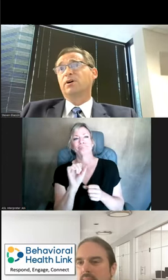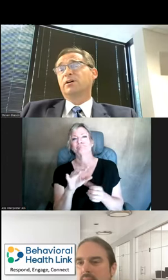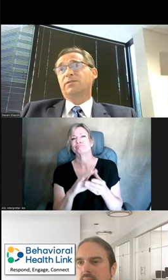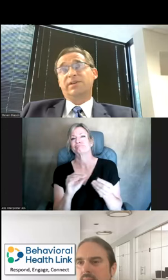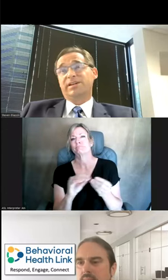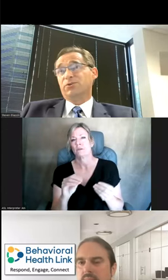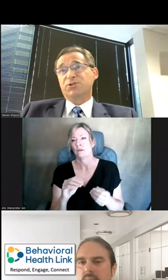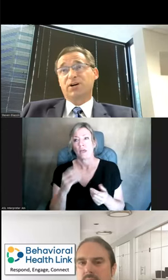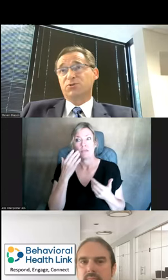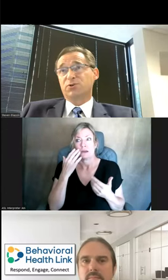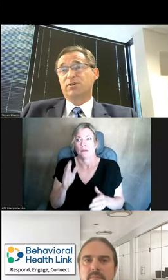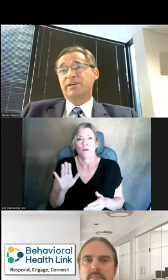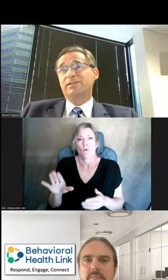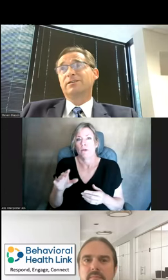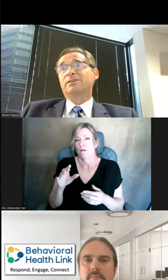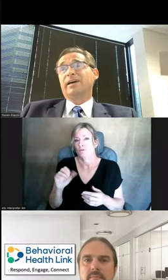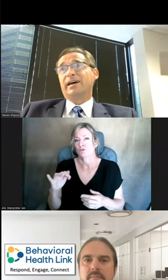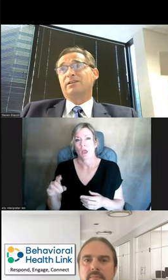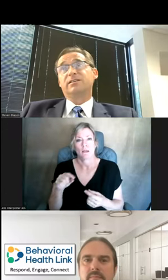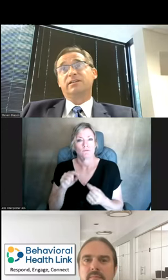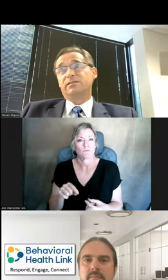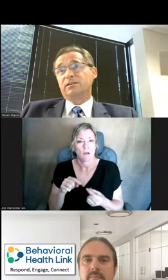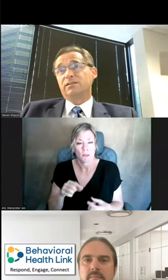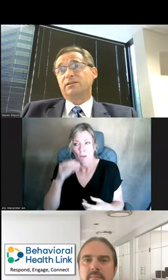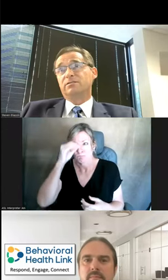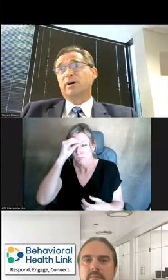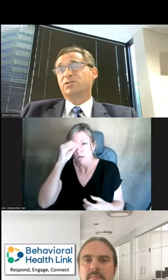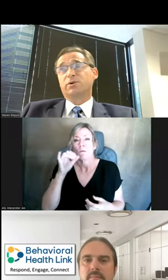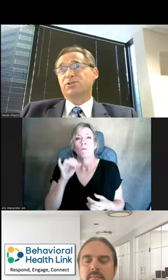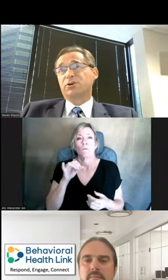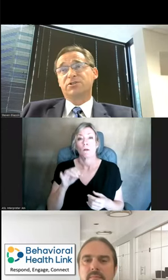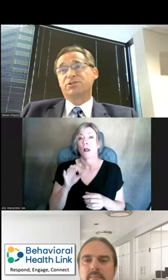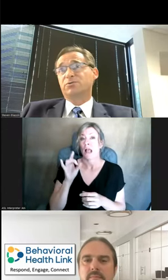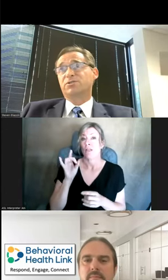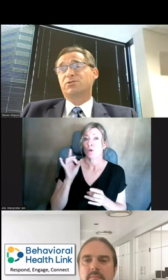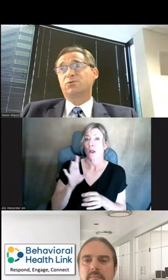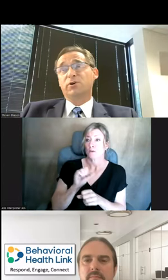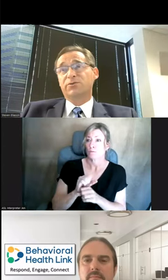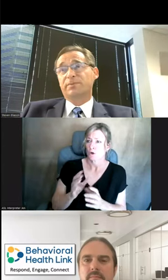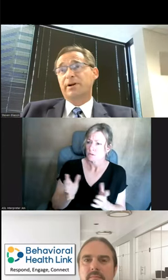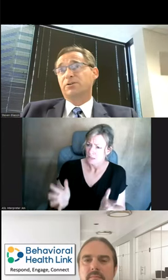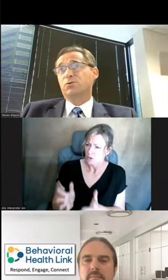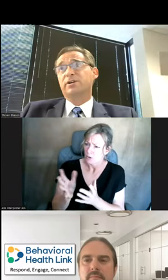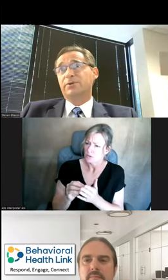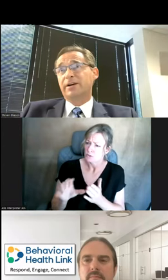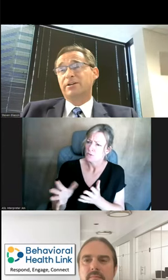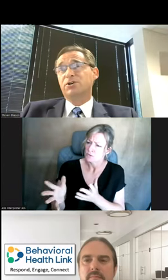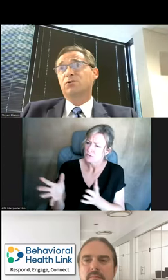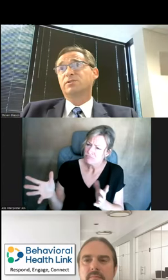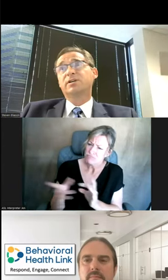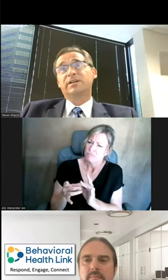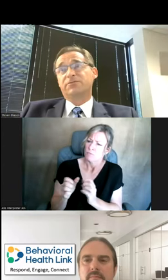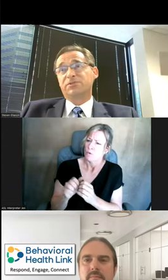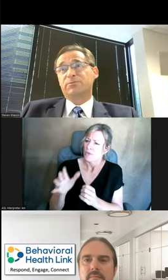they didn't know their child was struggling. And the crisis workers encouraged the students to work with their parents or another caring